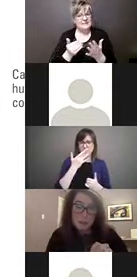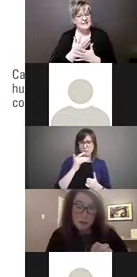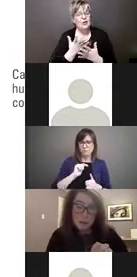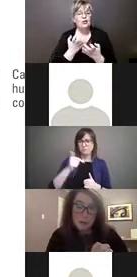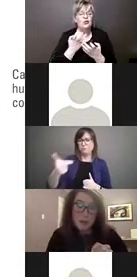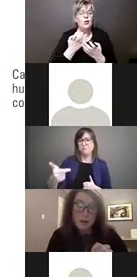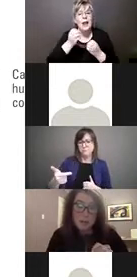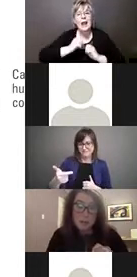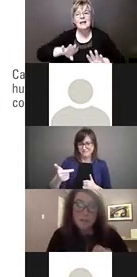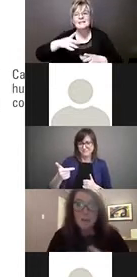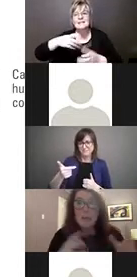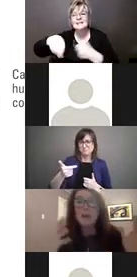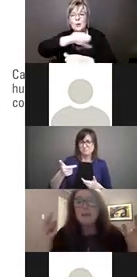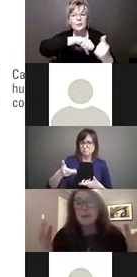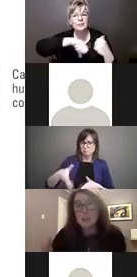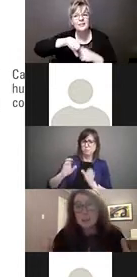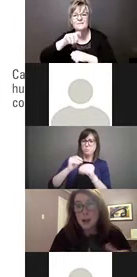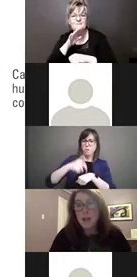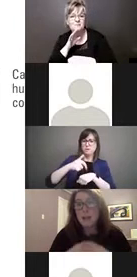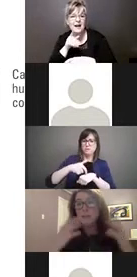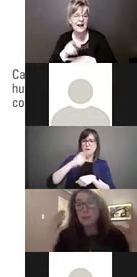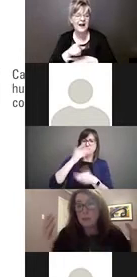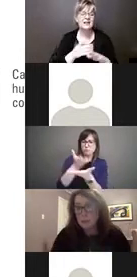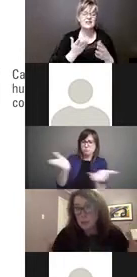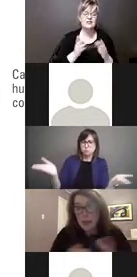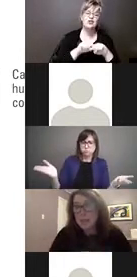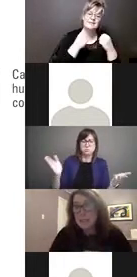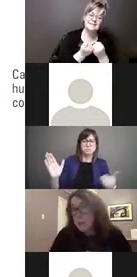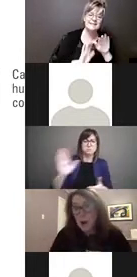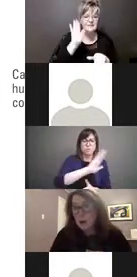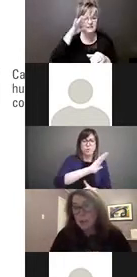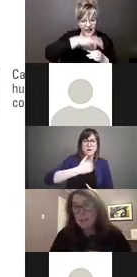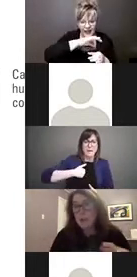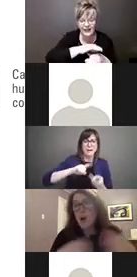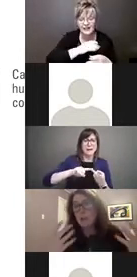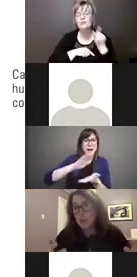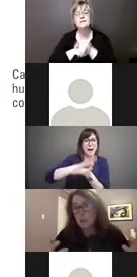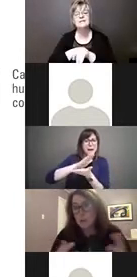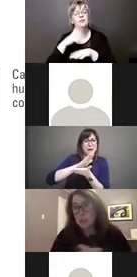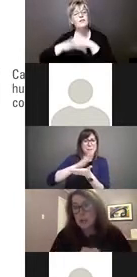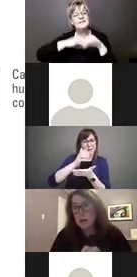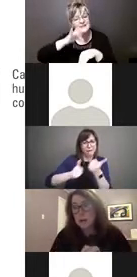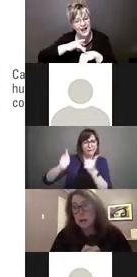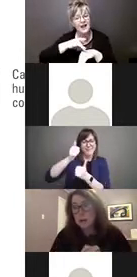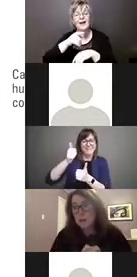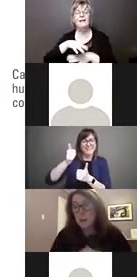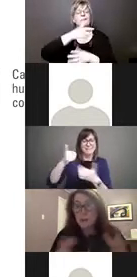to my colleagues from civil society to my academic colleagues and all of those